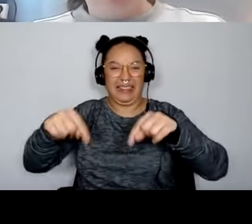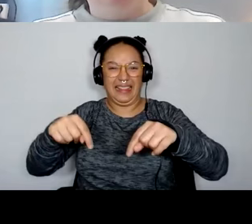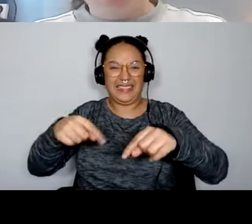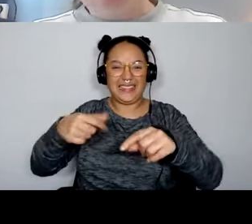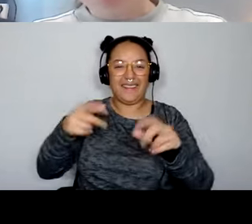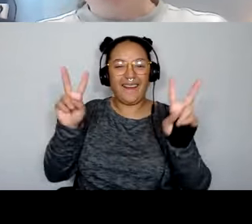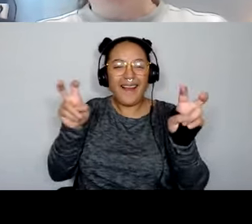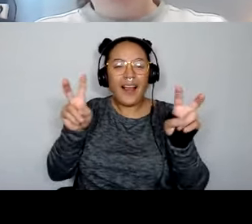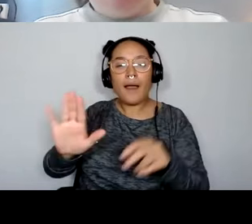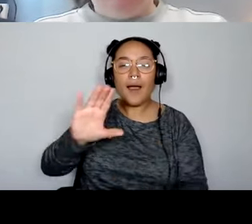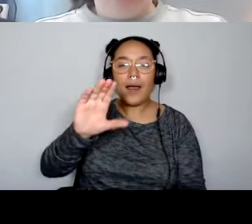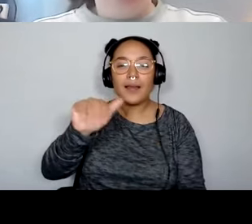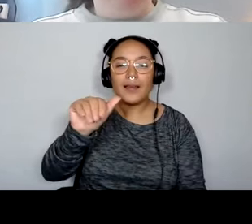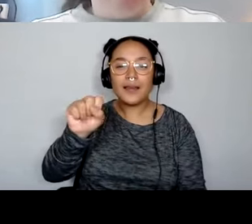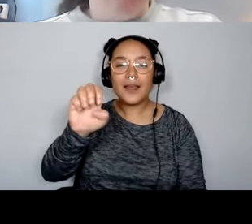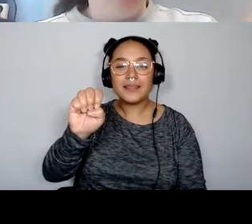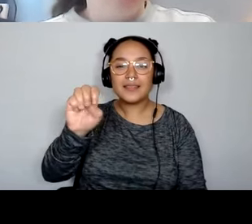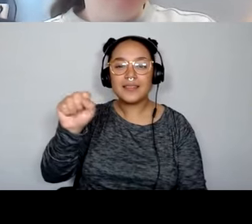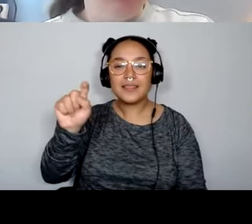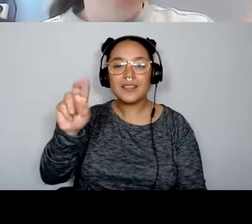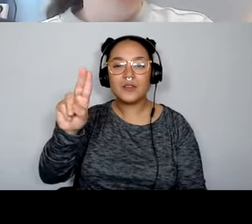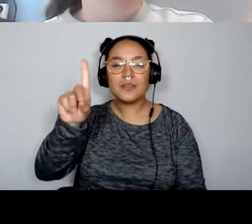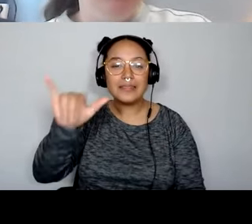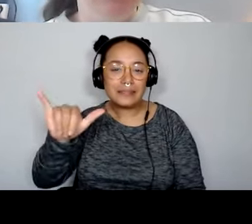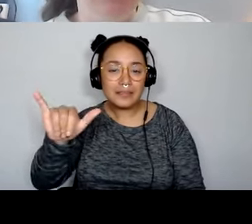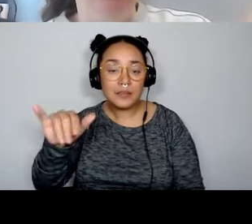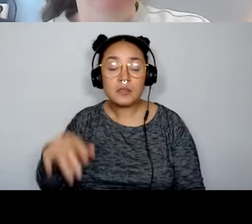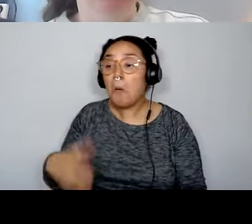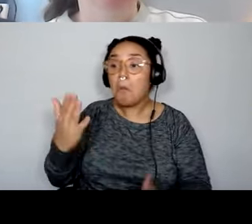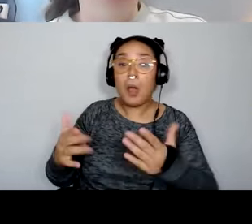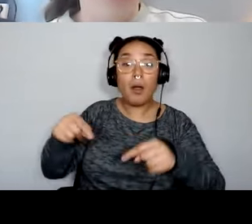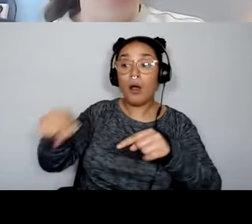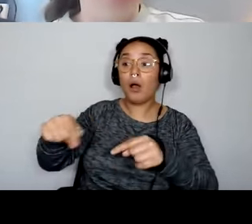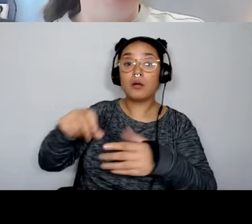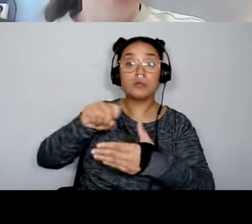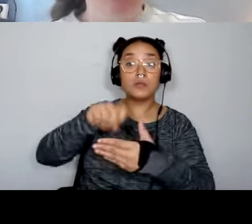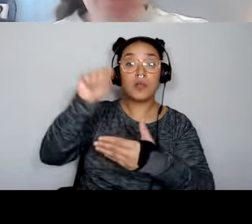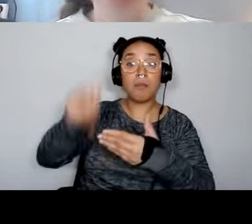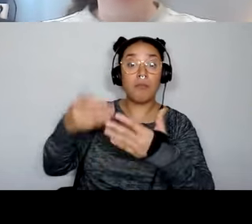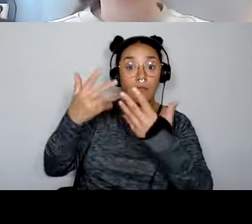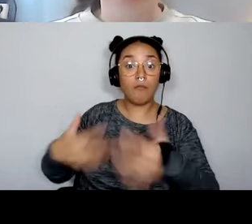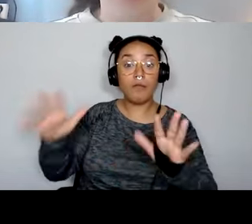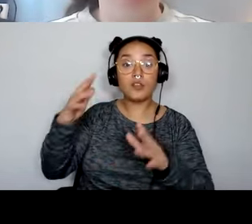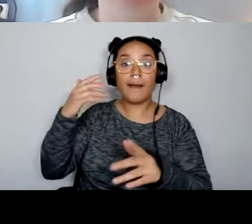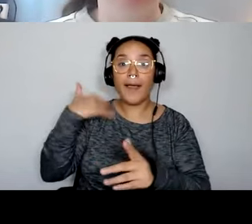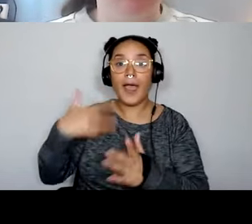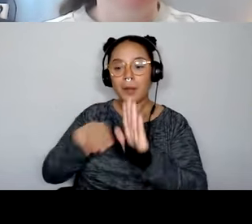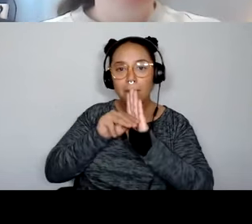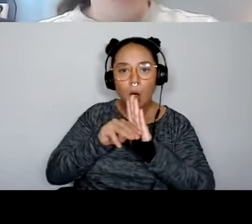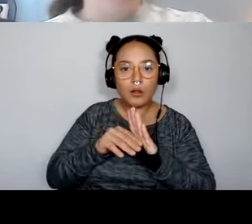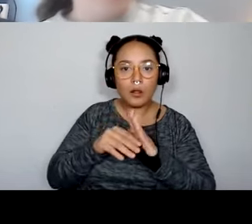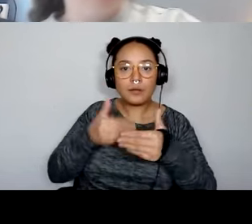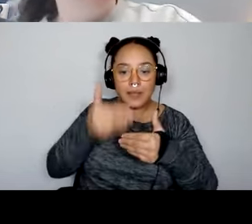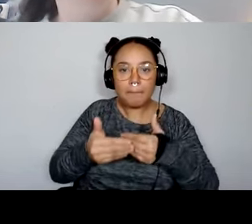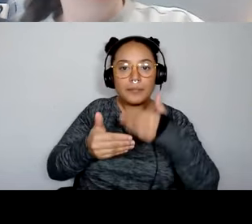end of the semester, you may have a prototype of one idea of, um, something that you could implement,